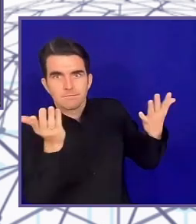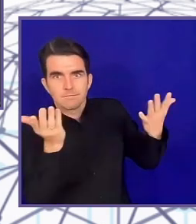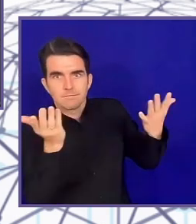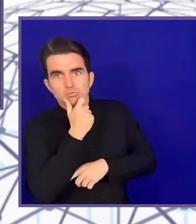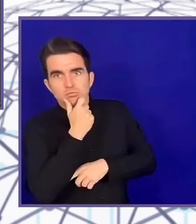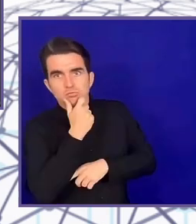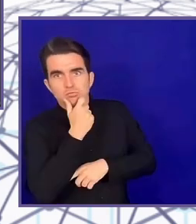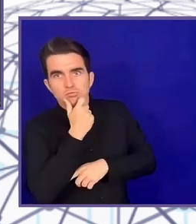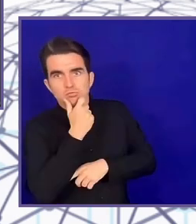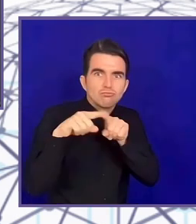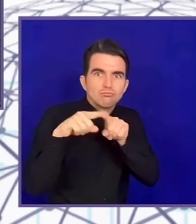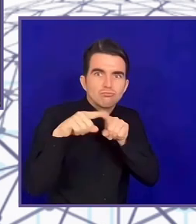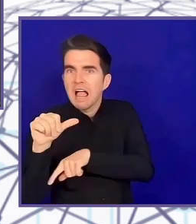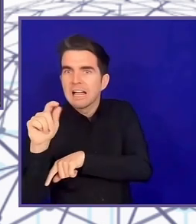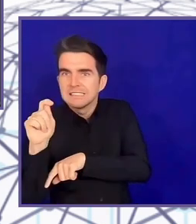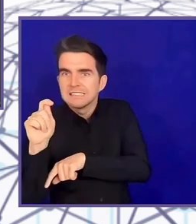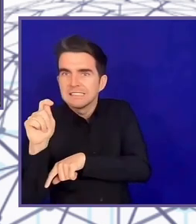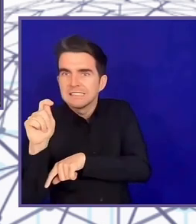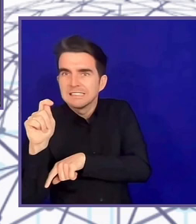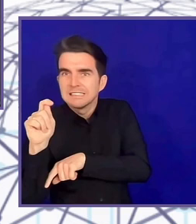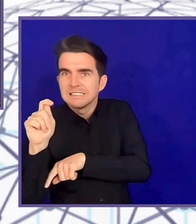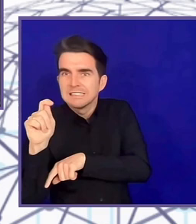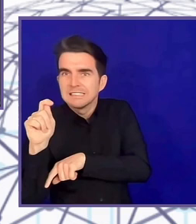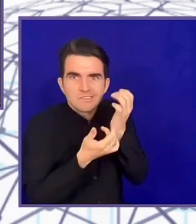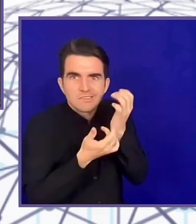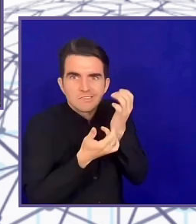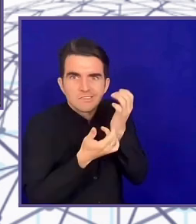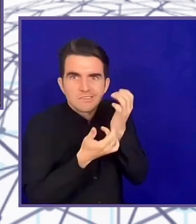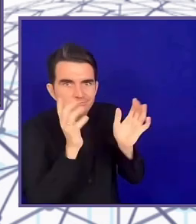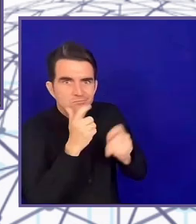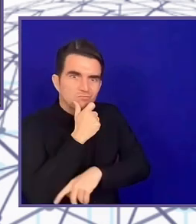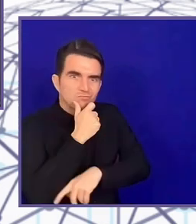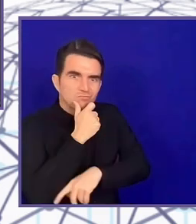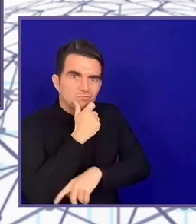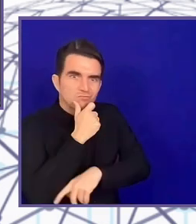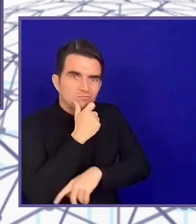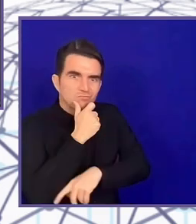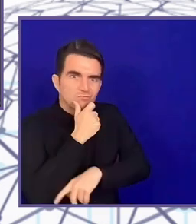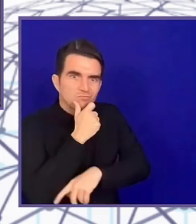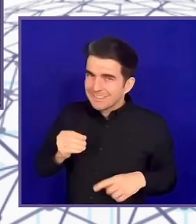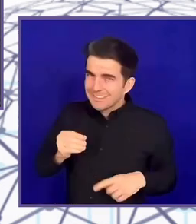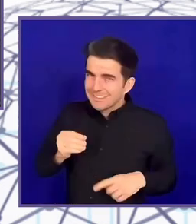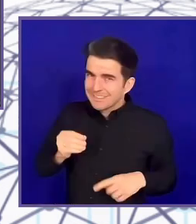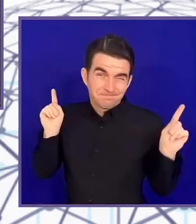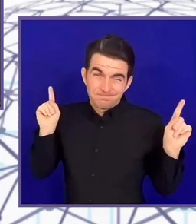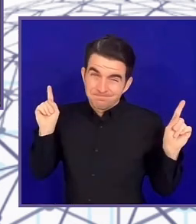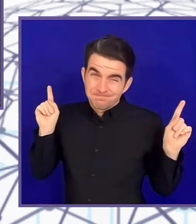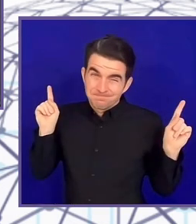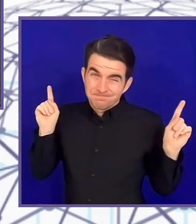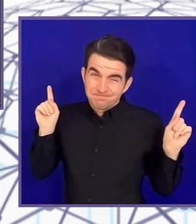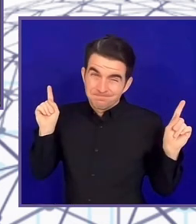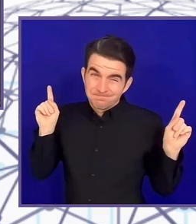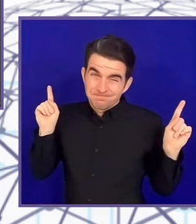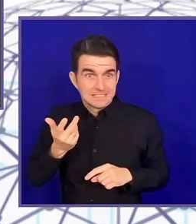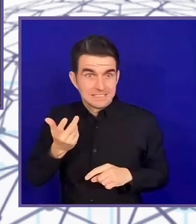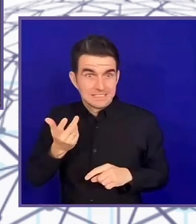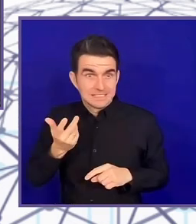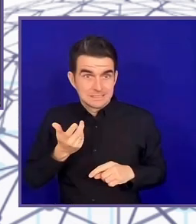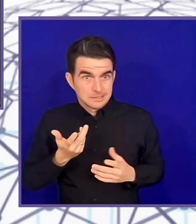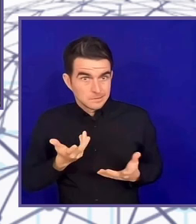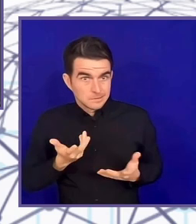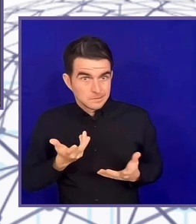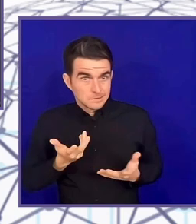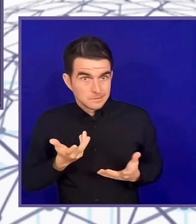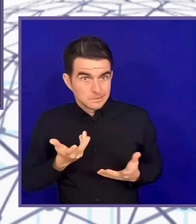you get to interact with assistive technology maybe later as you get older. But I feel